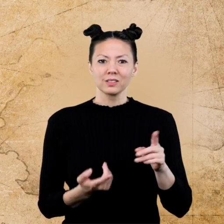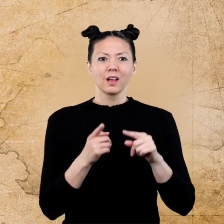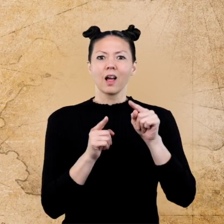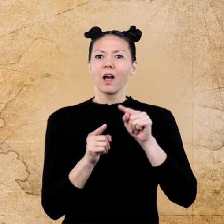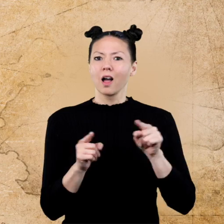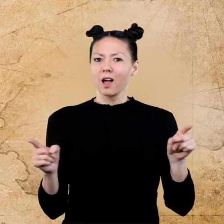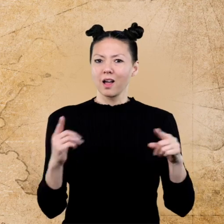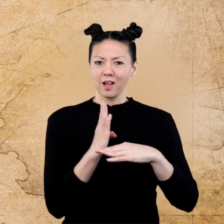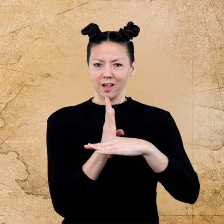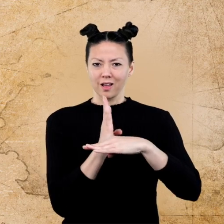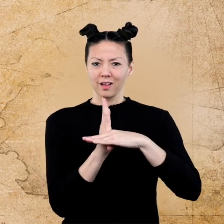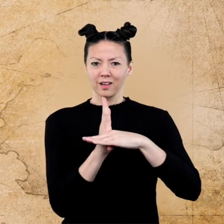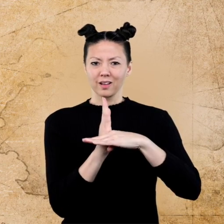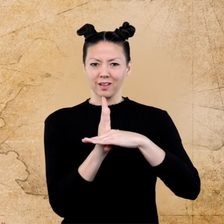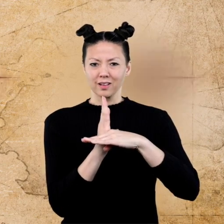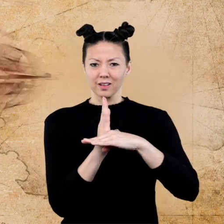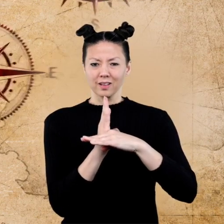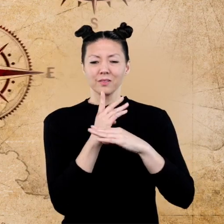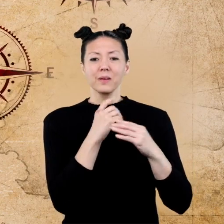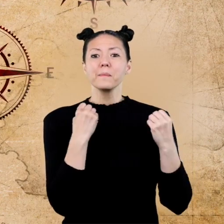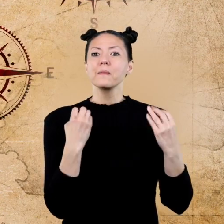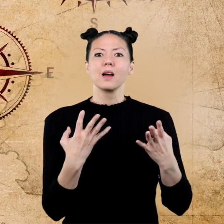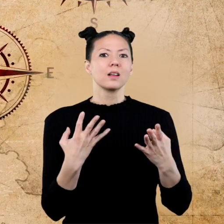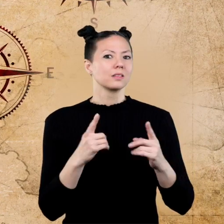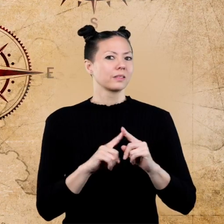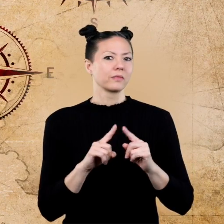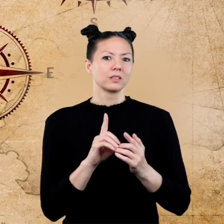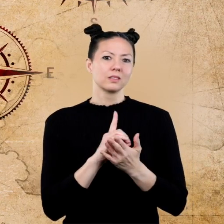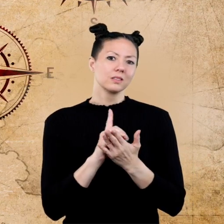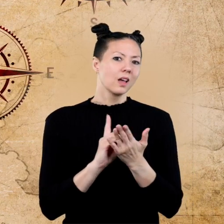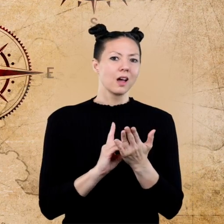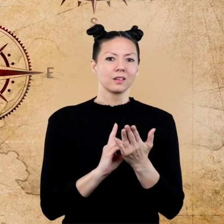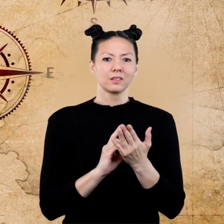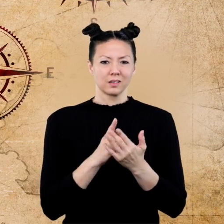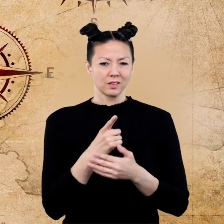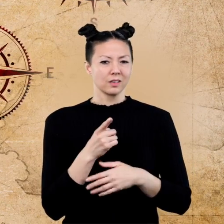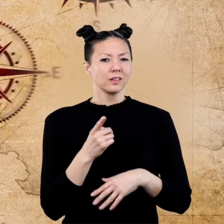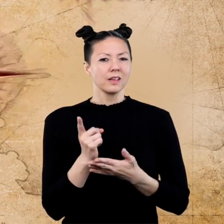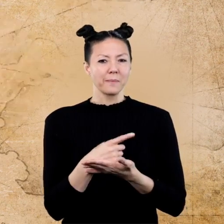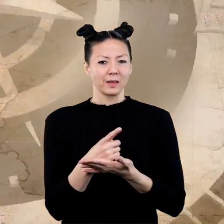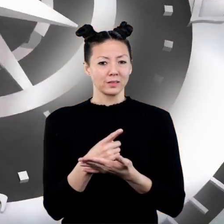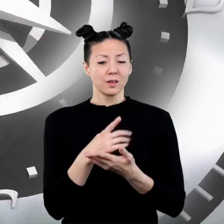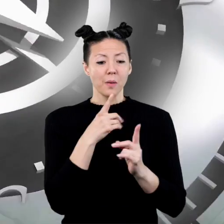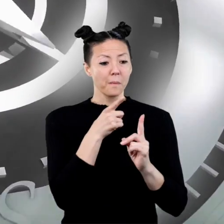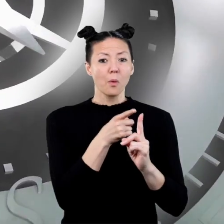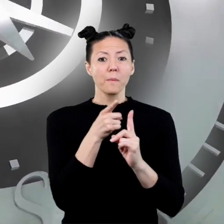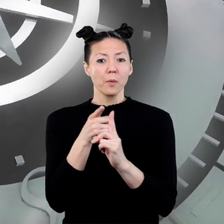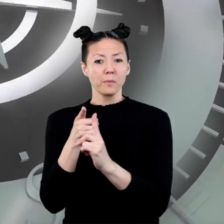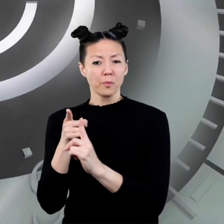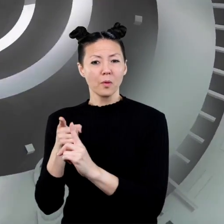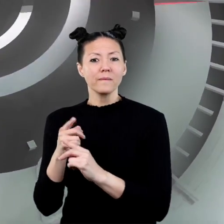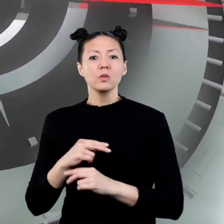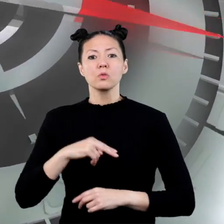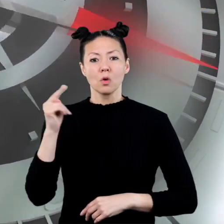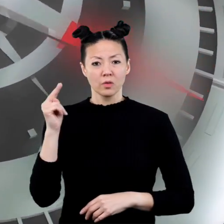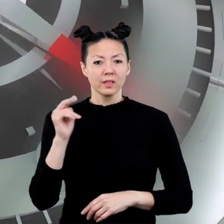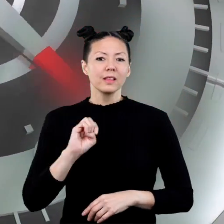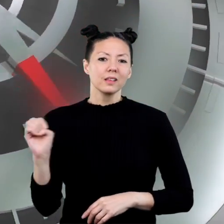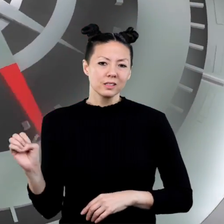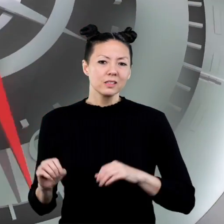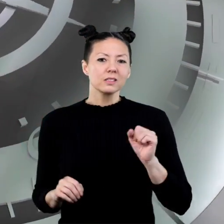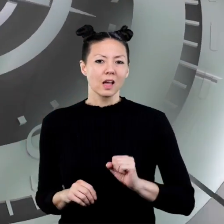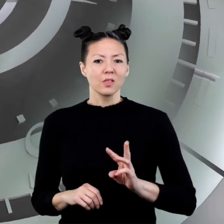-W. There are many different designs of compass roses, but I'll point to the north,